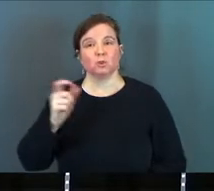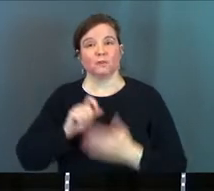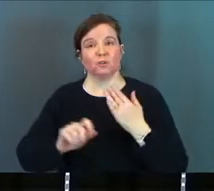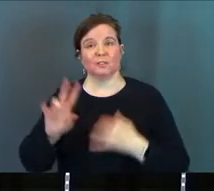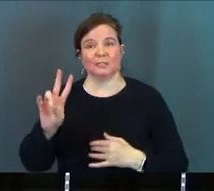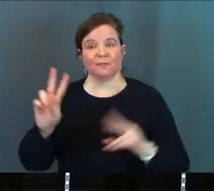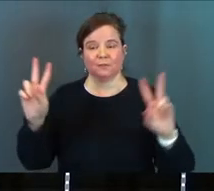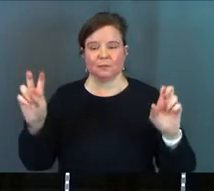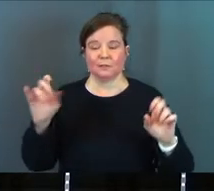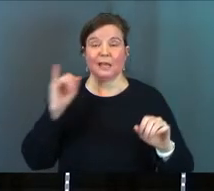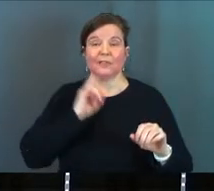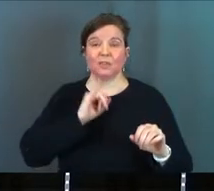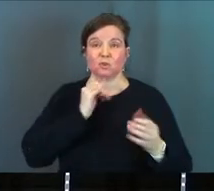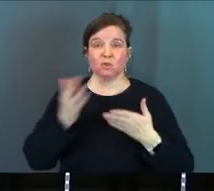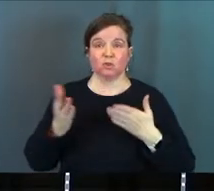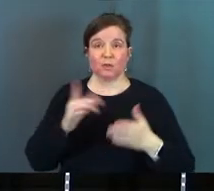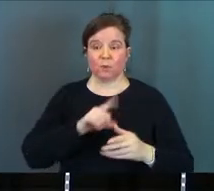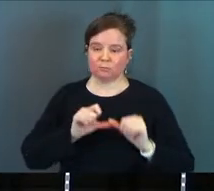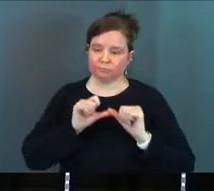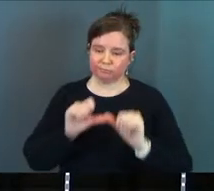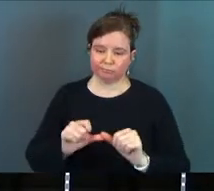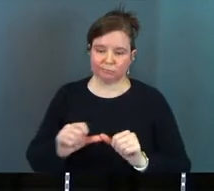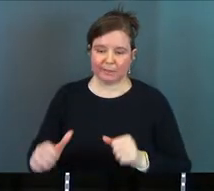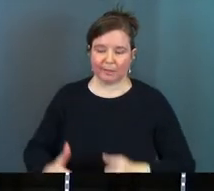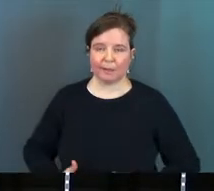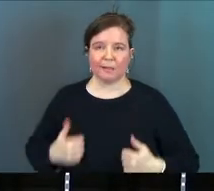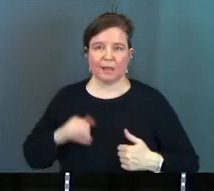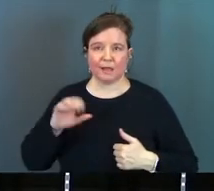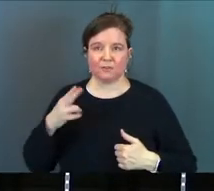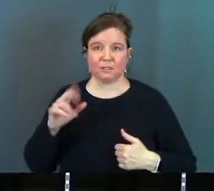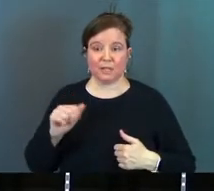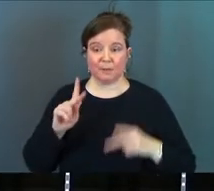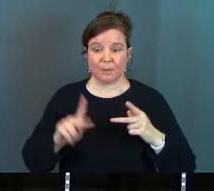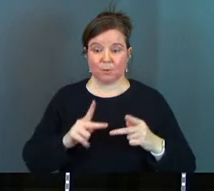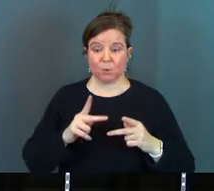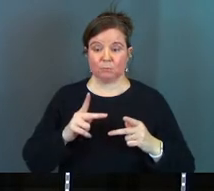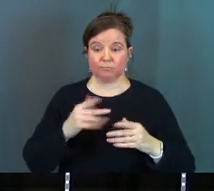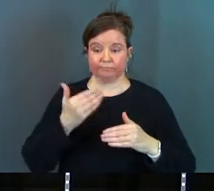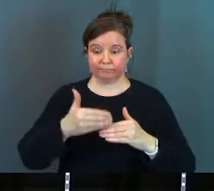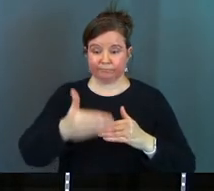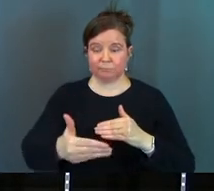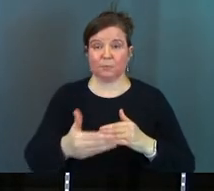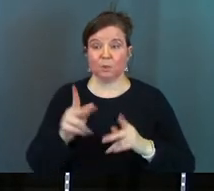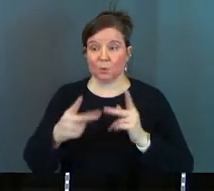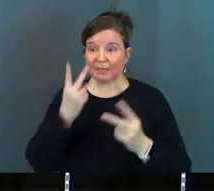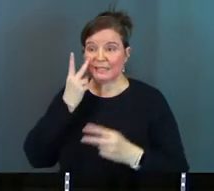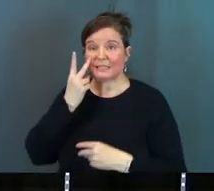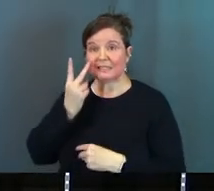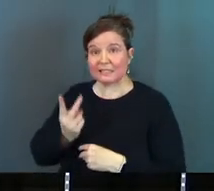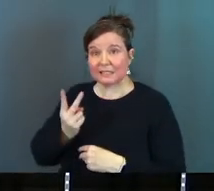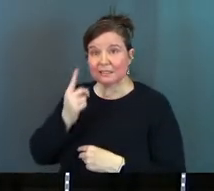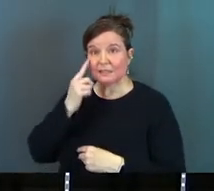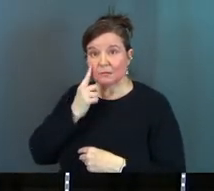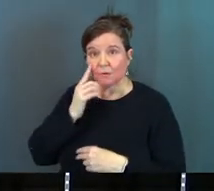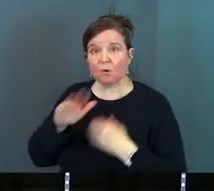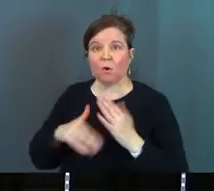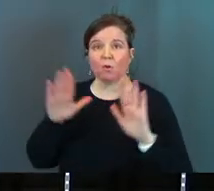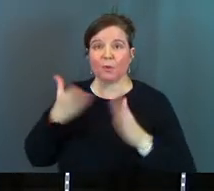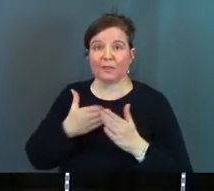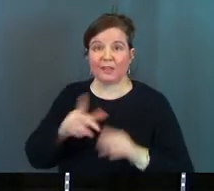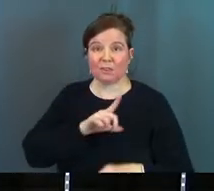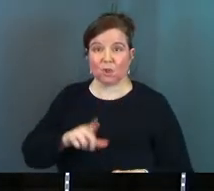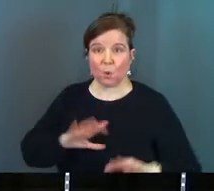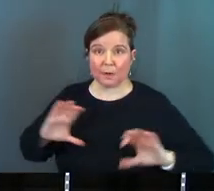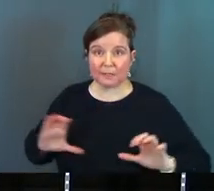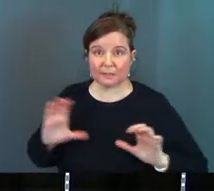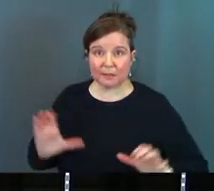Israelites served the Lord throughout the lifetime of Joshua and the leaders who outlived him, those who had seen all the great things that